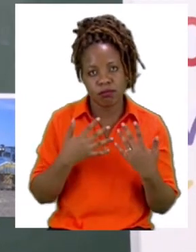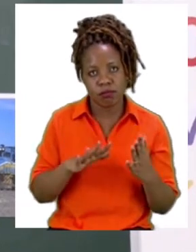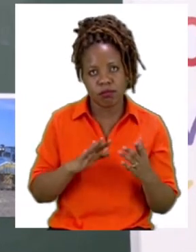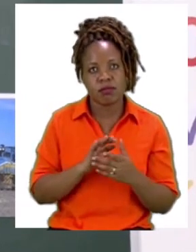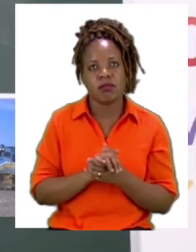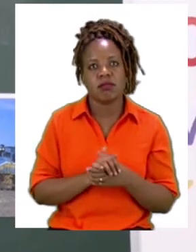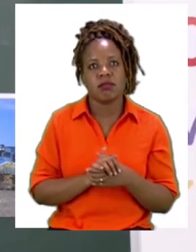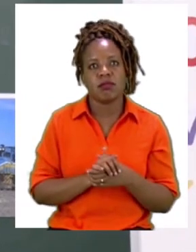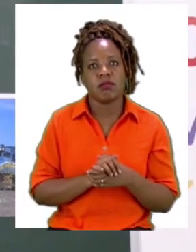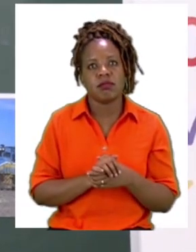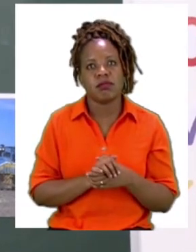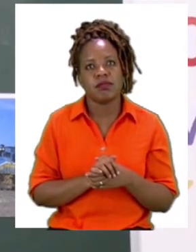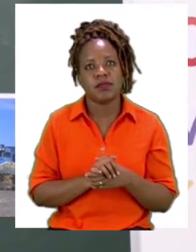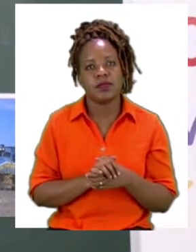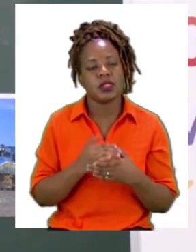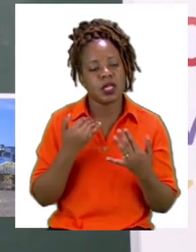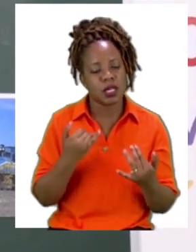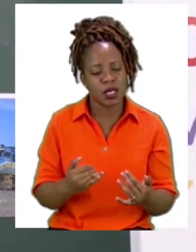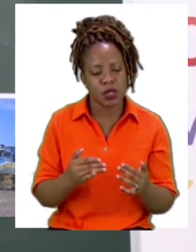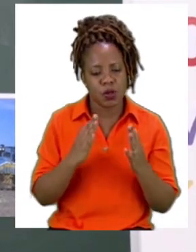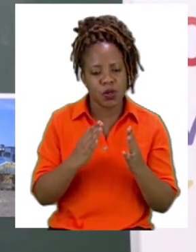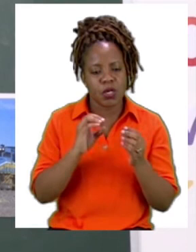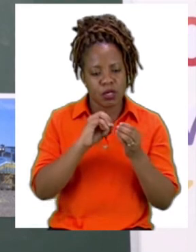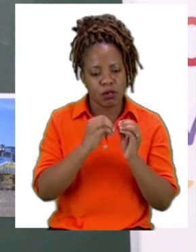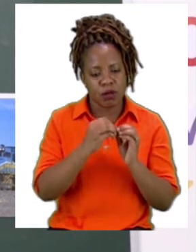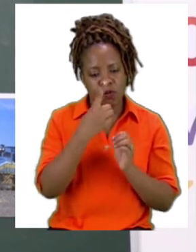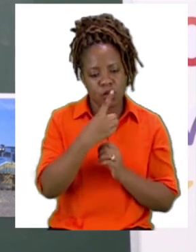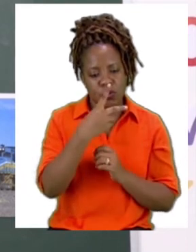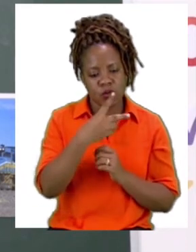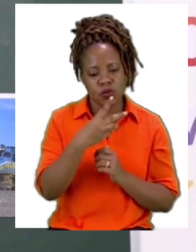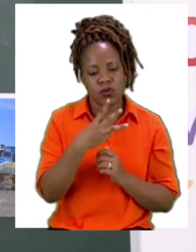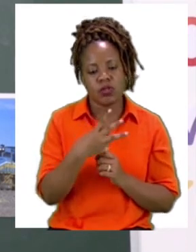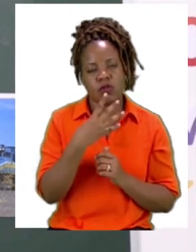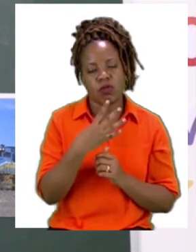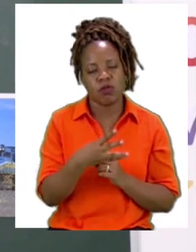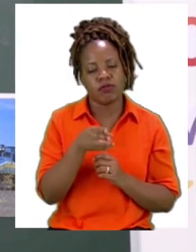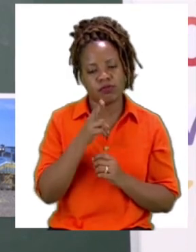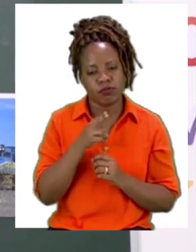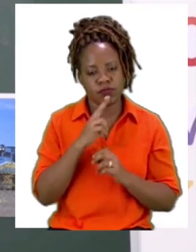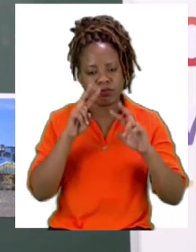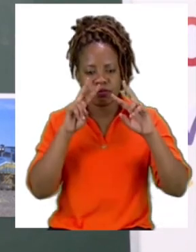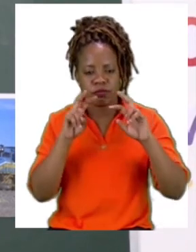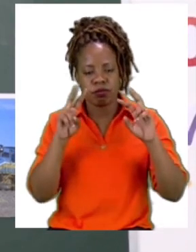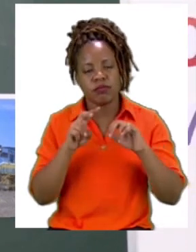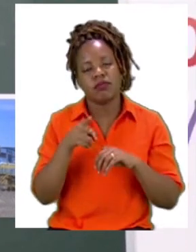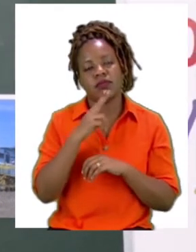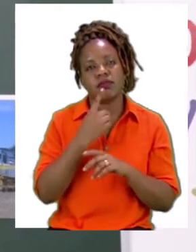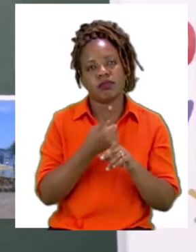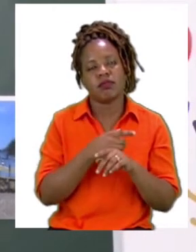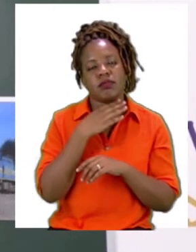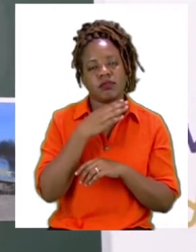and every question. Try and find the answers from the passage. Then, when you are done, I would like you to